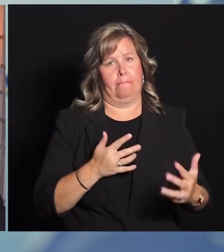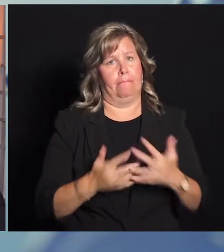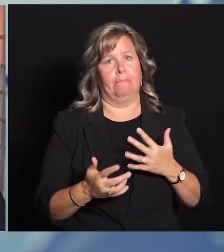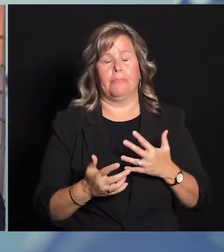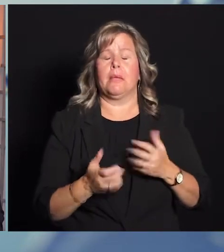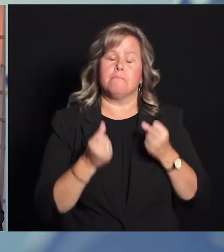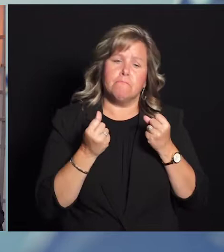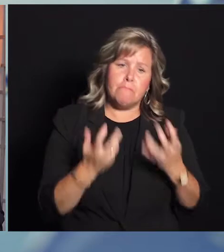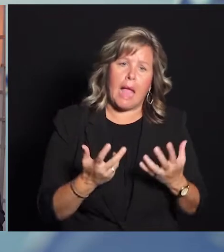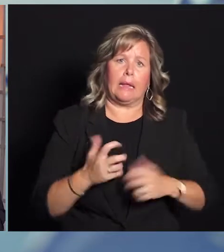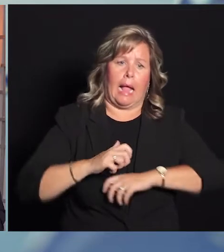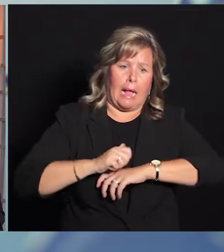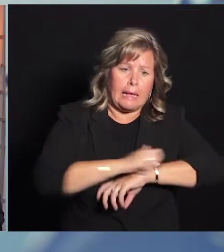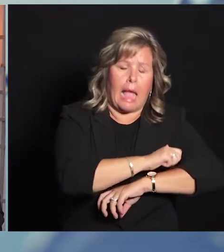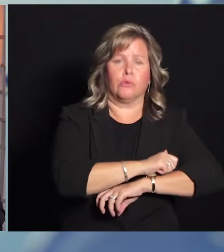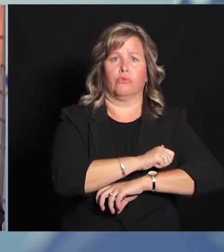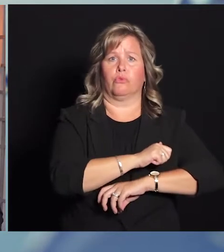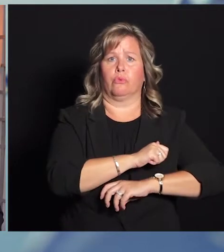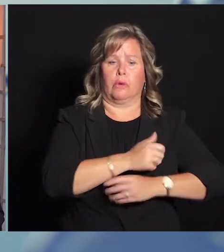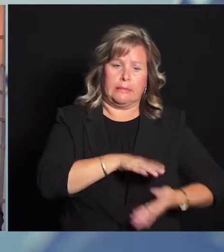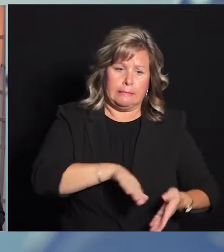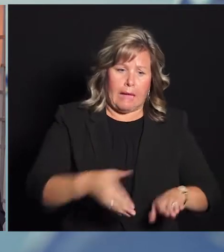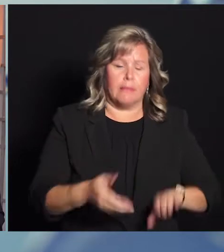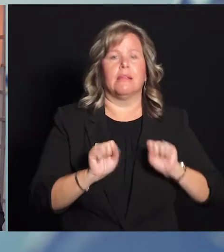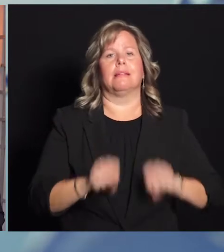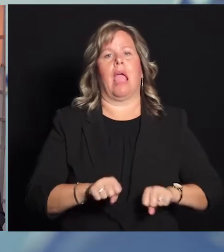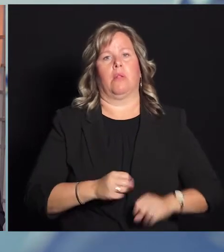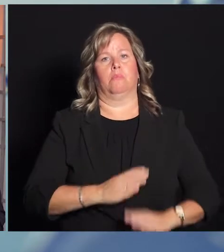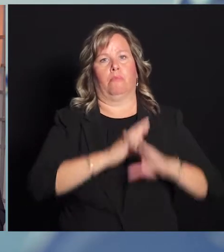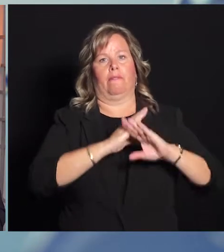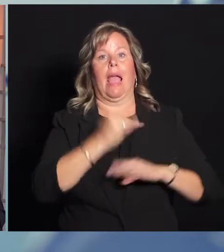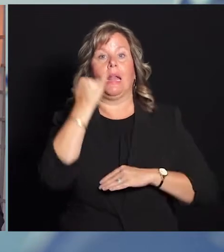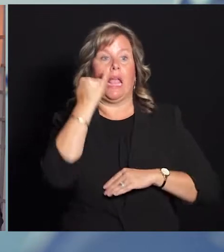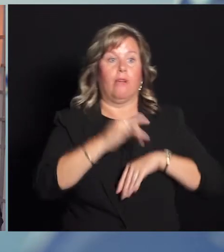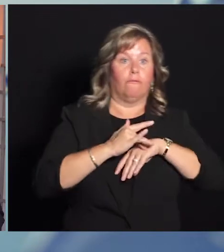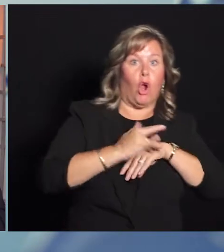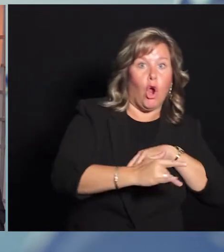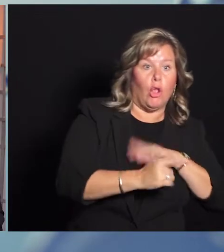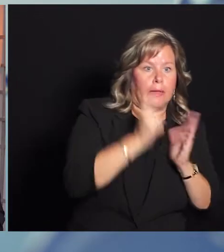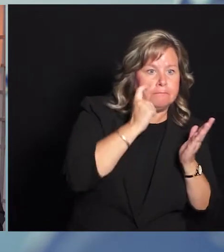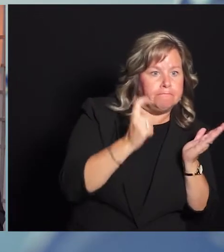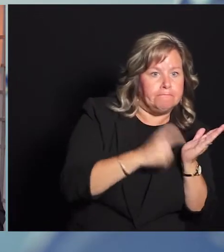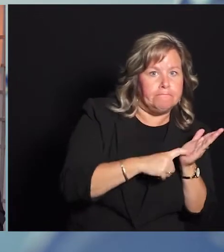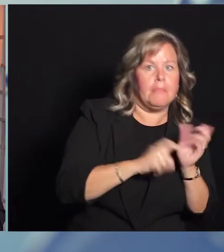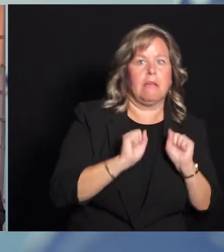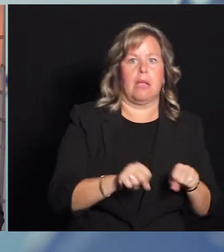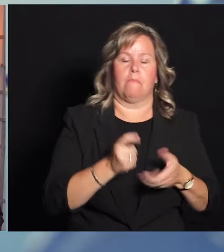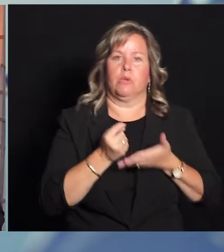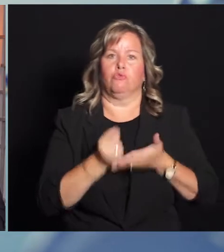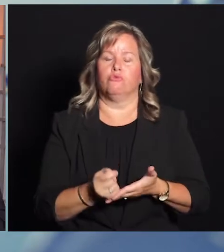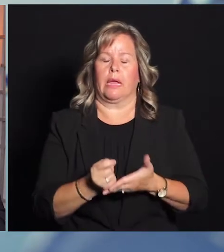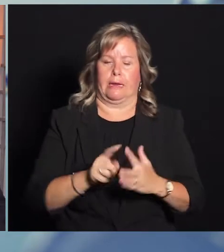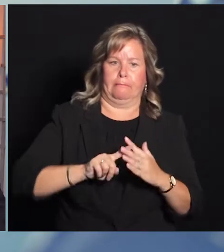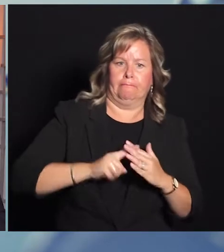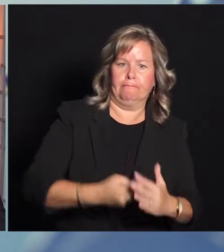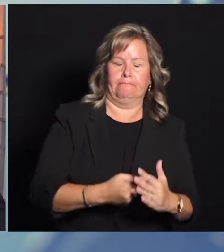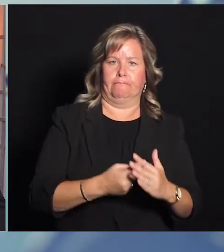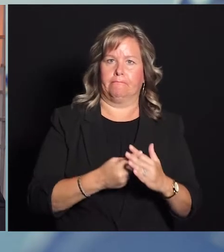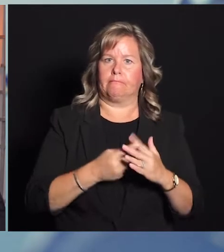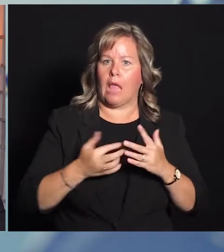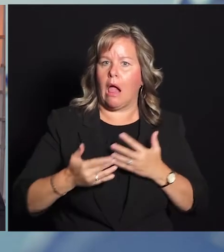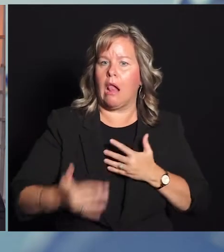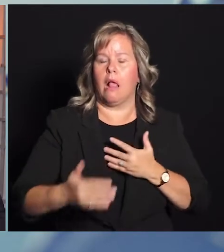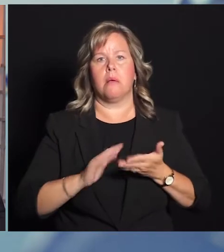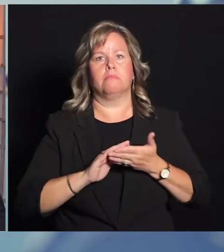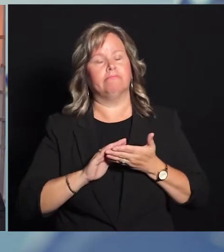cancer, so many of these deaths can be prevented if they're identified early on and they're treated before they become